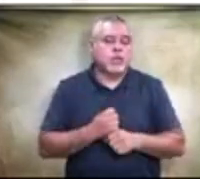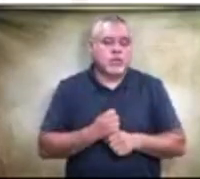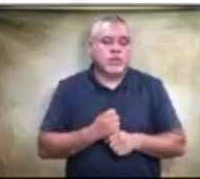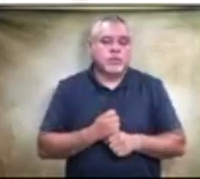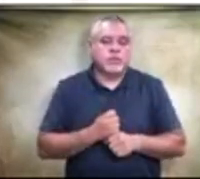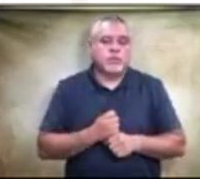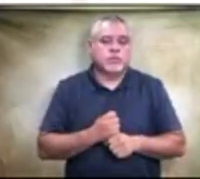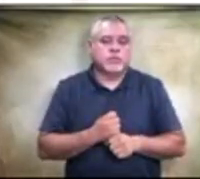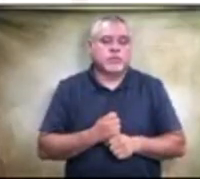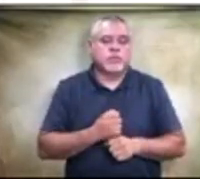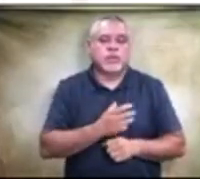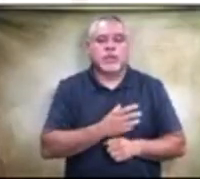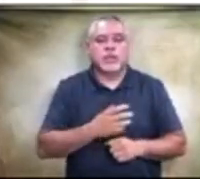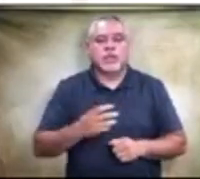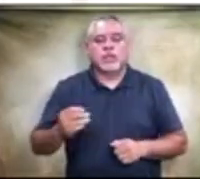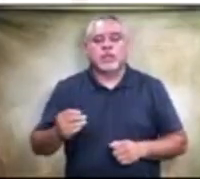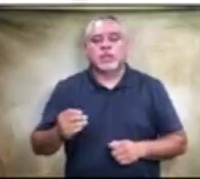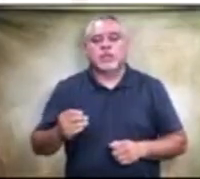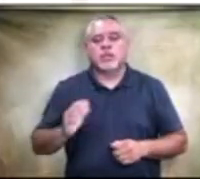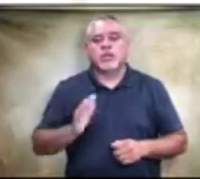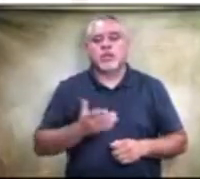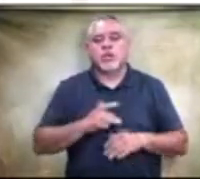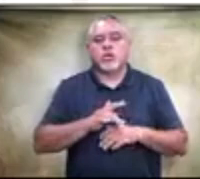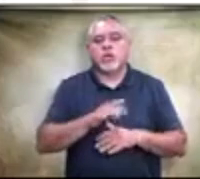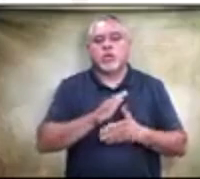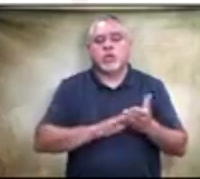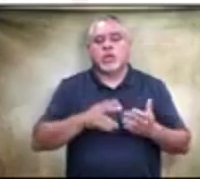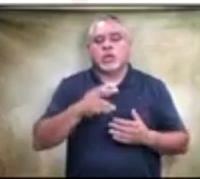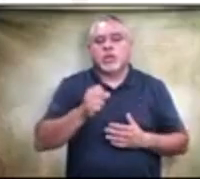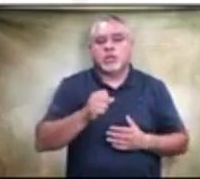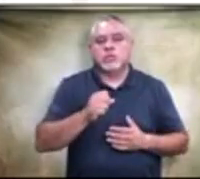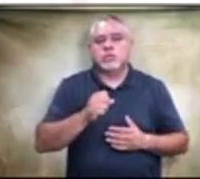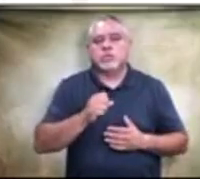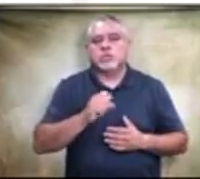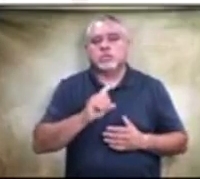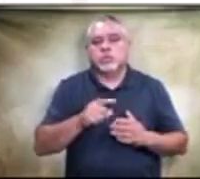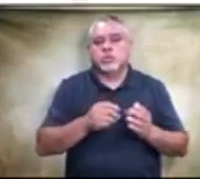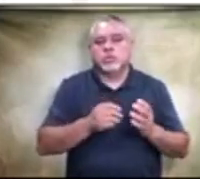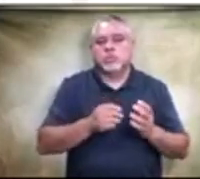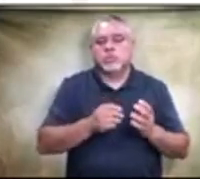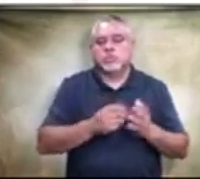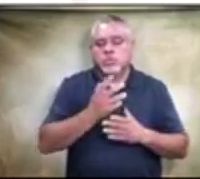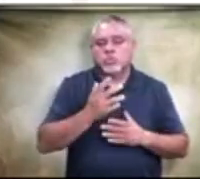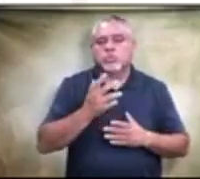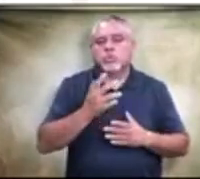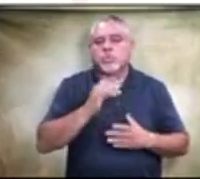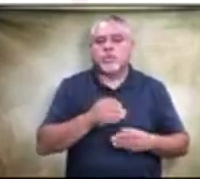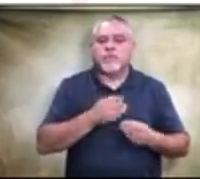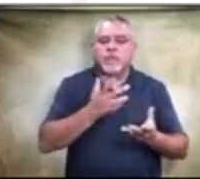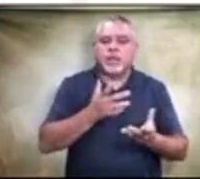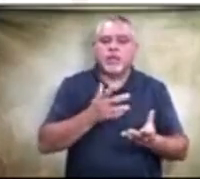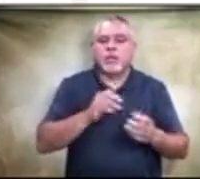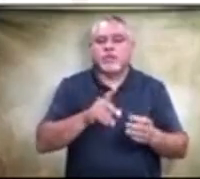our early college high school is only growing, we want to provide that opportunity for our students to be able to